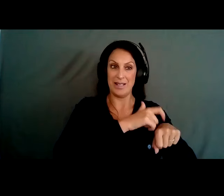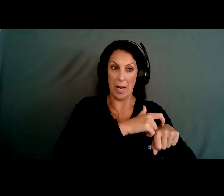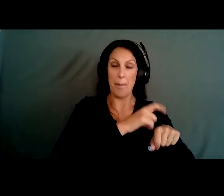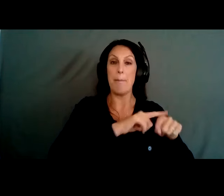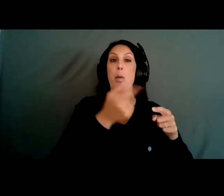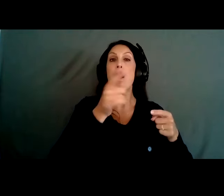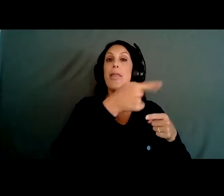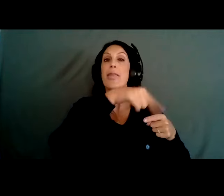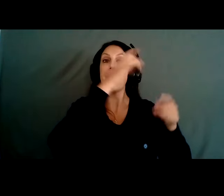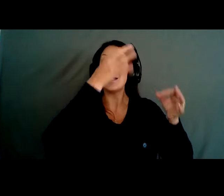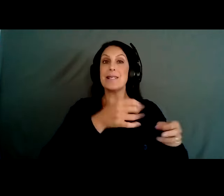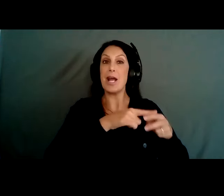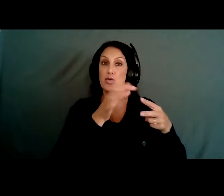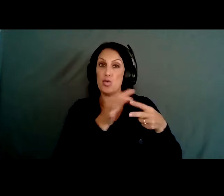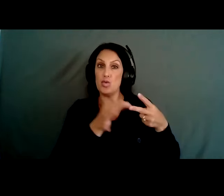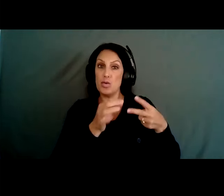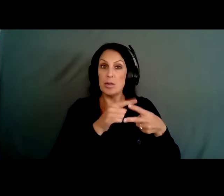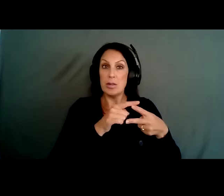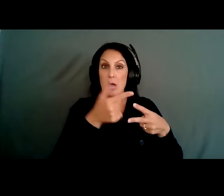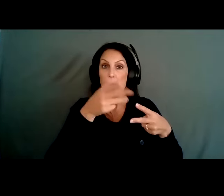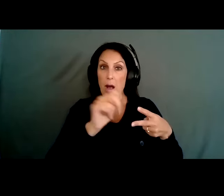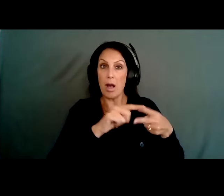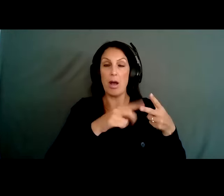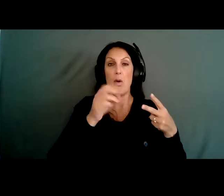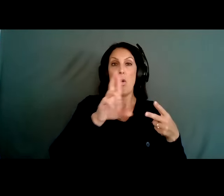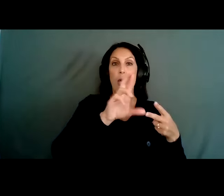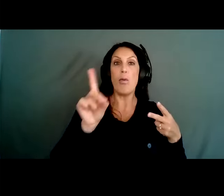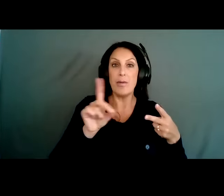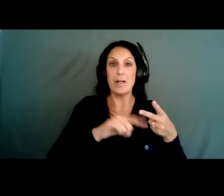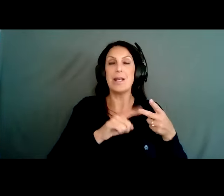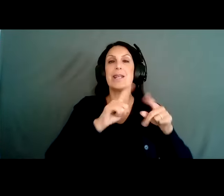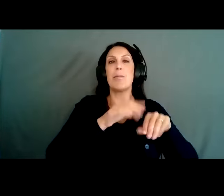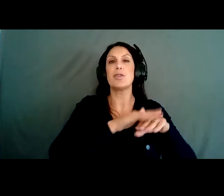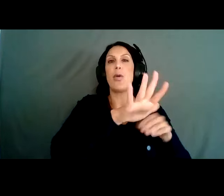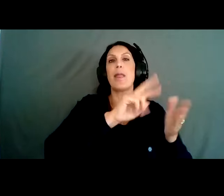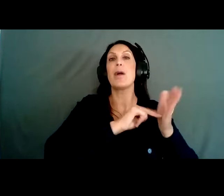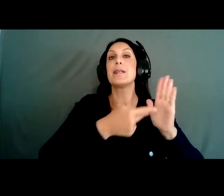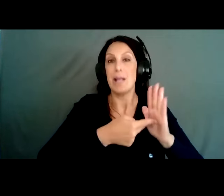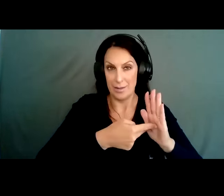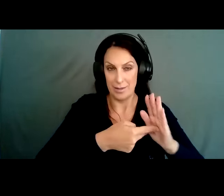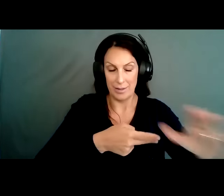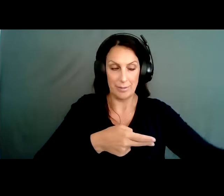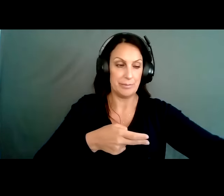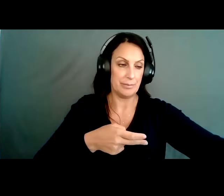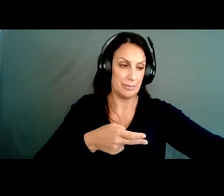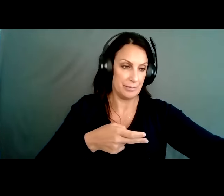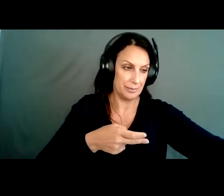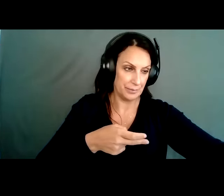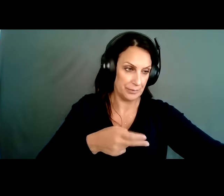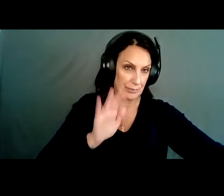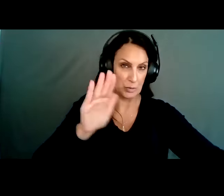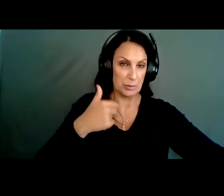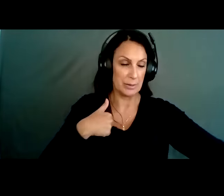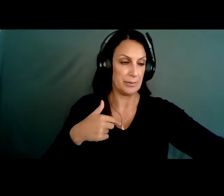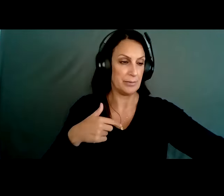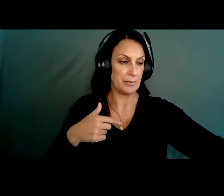is not related to how the intent that person has. Now, why does this matter? This matters because we know that